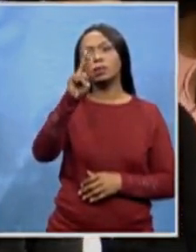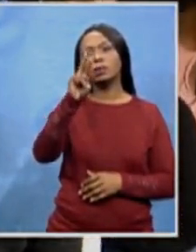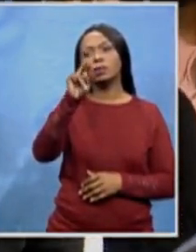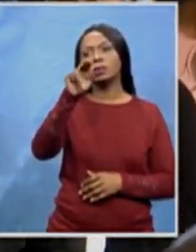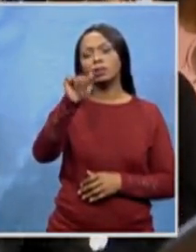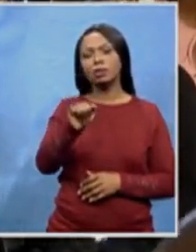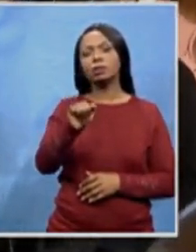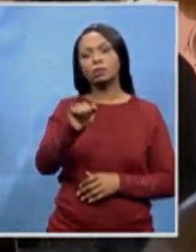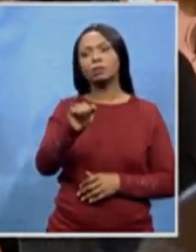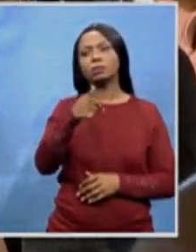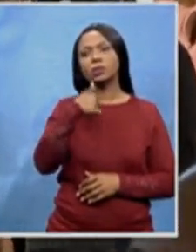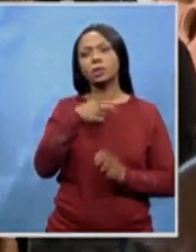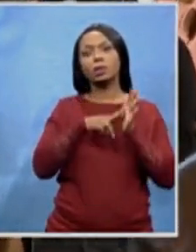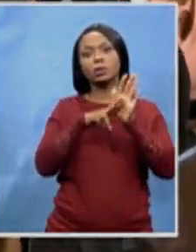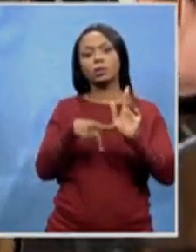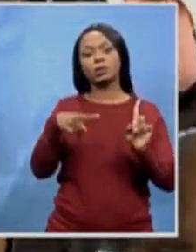Bertagascan.